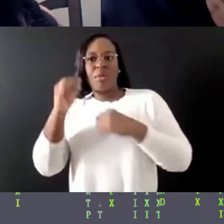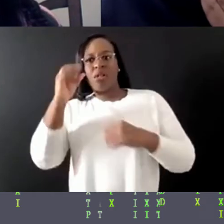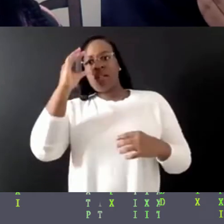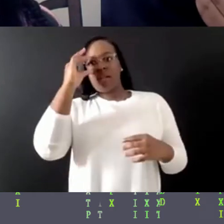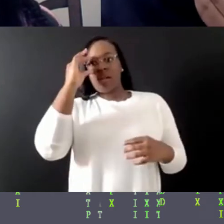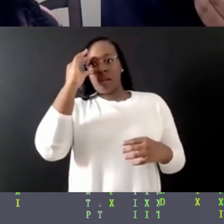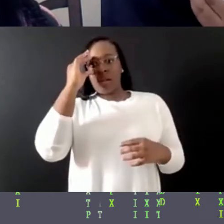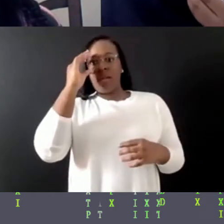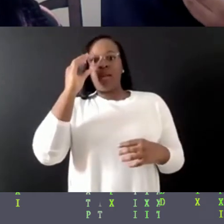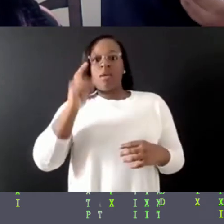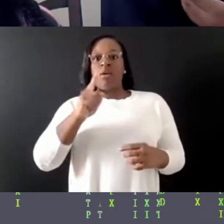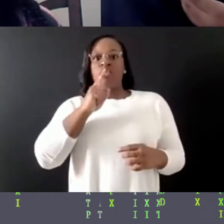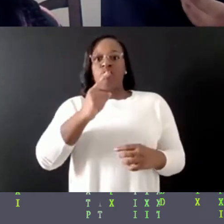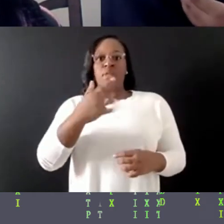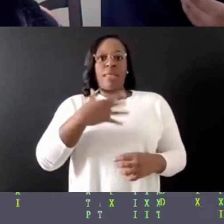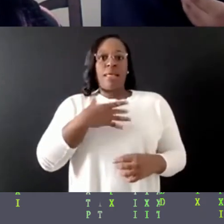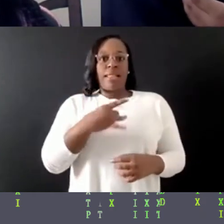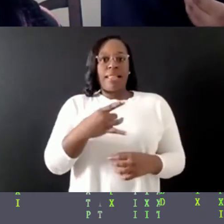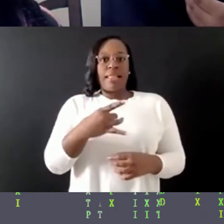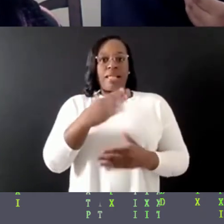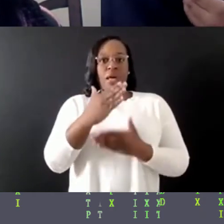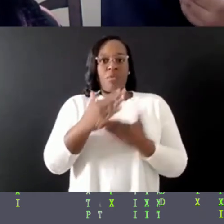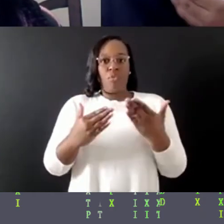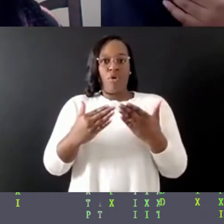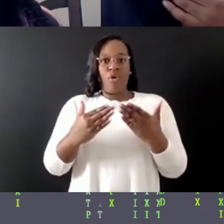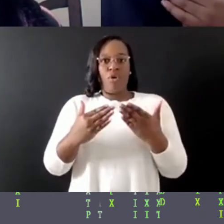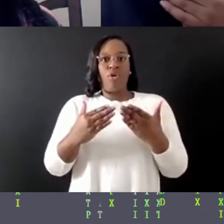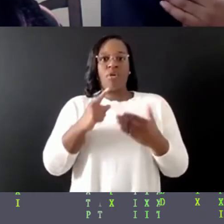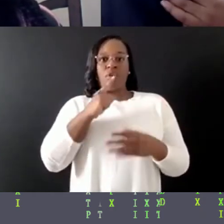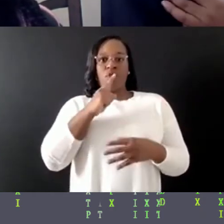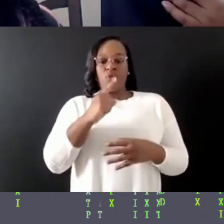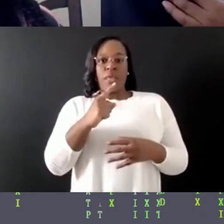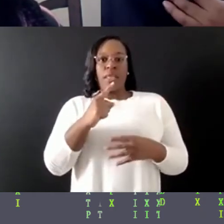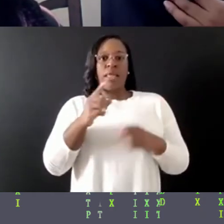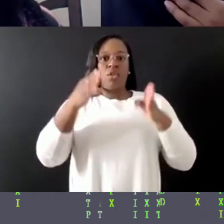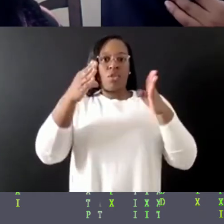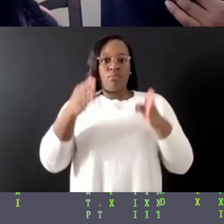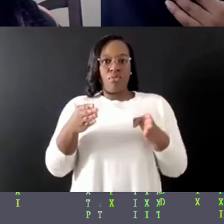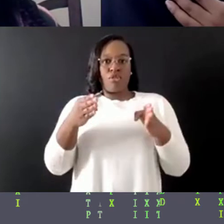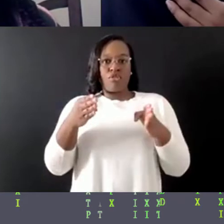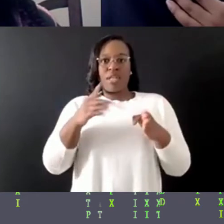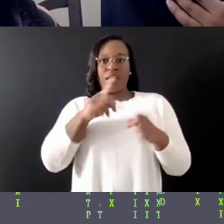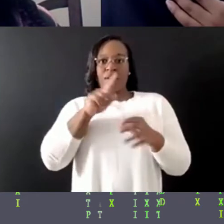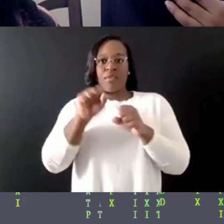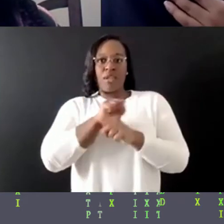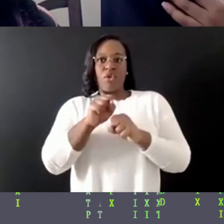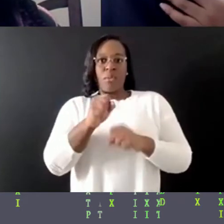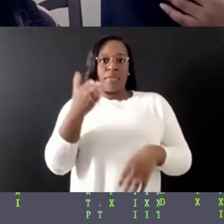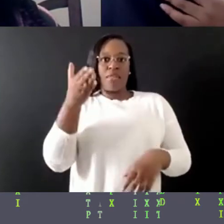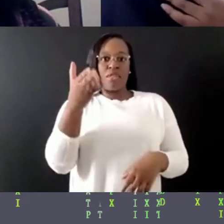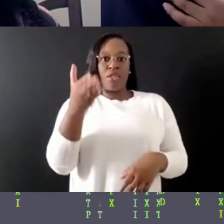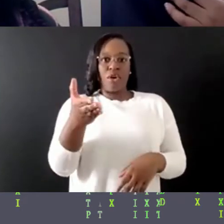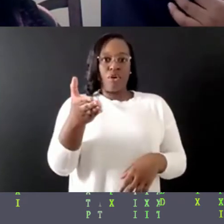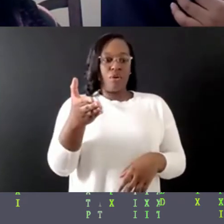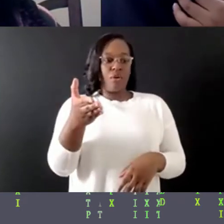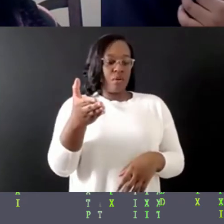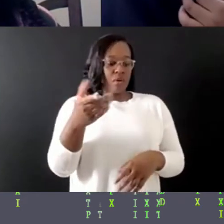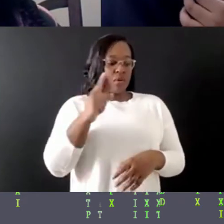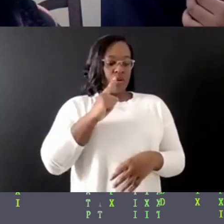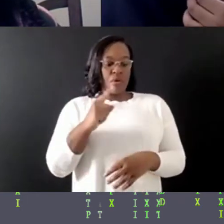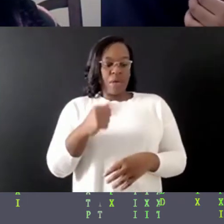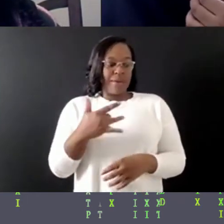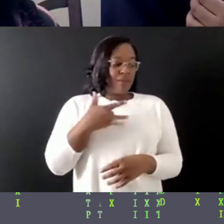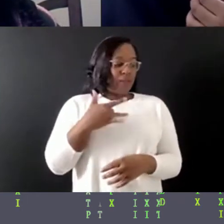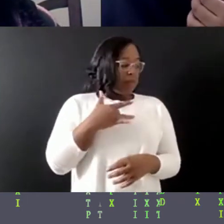And I, and I really liked that piece on, you know, the person doesn't have to physically be there. And it, it brings up for me a bit of